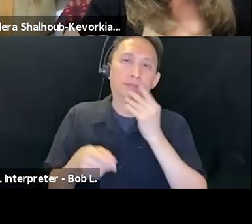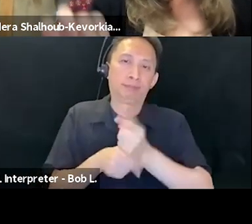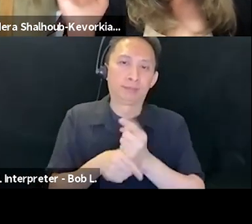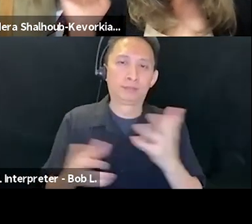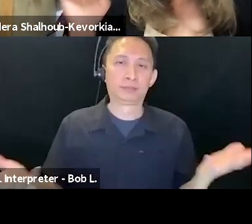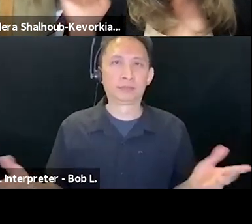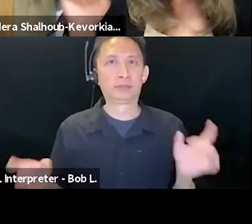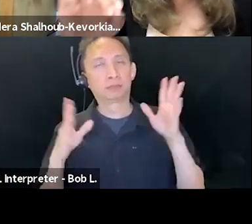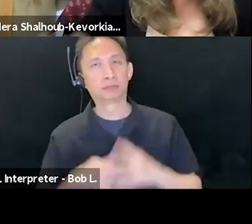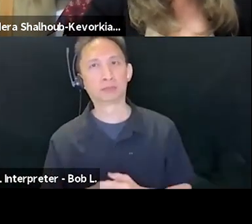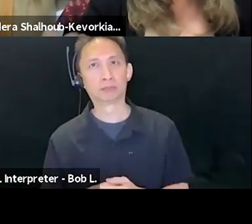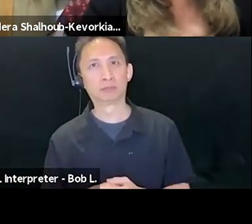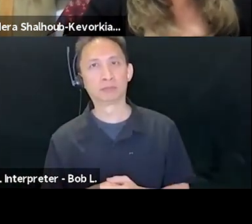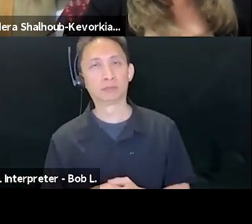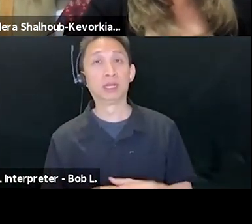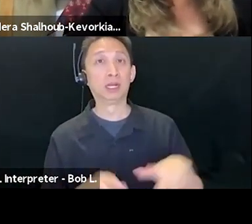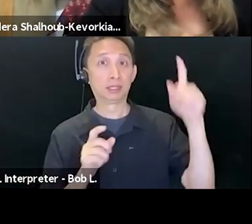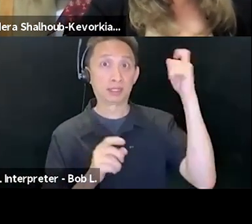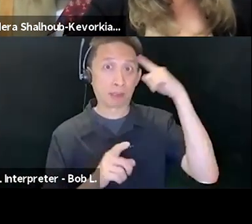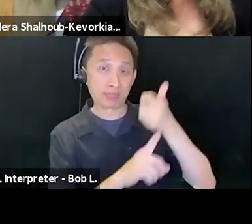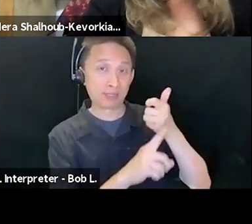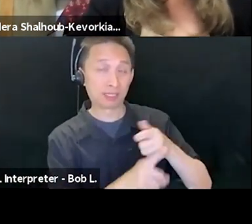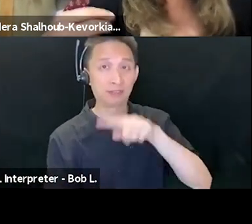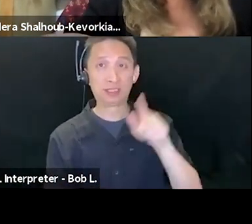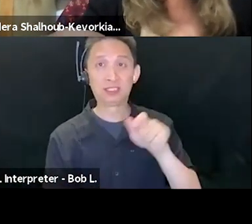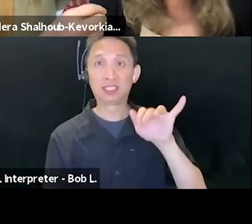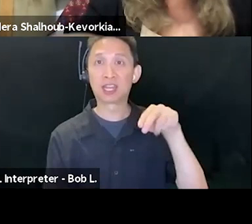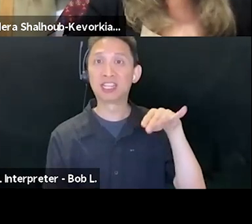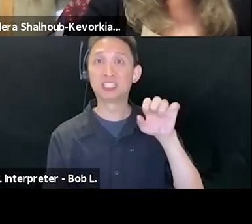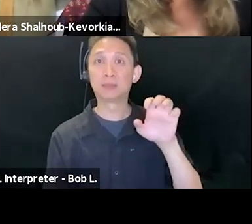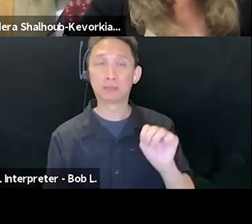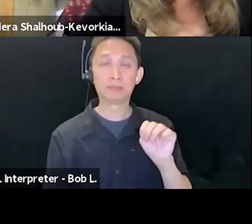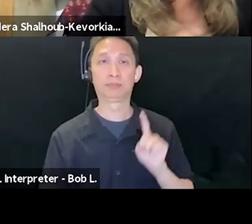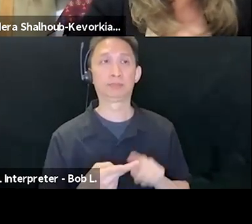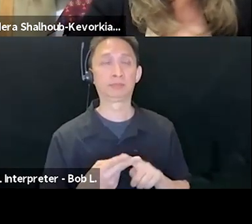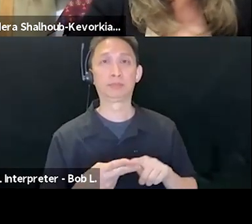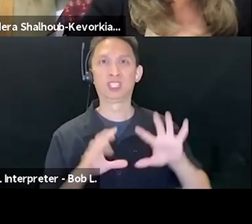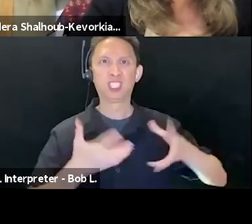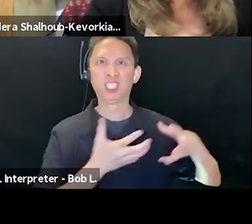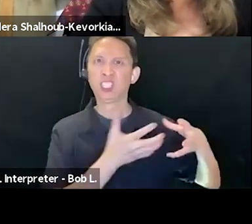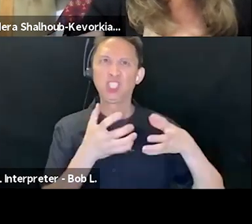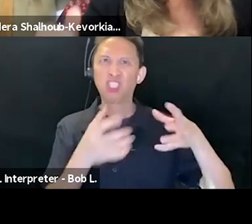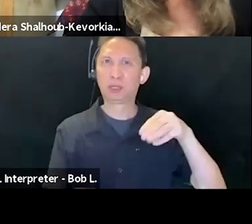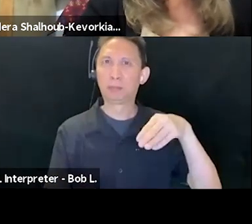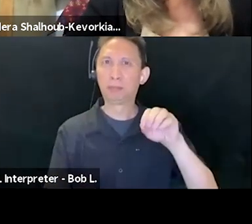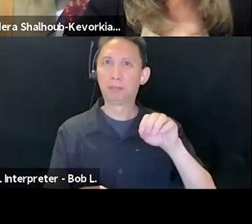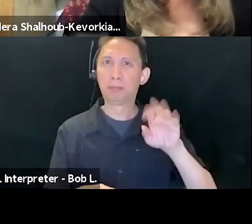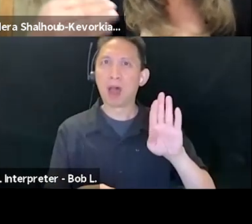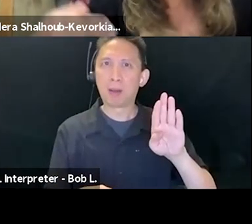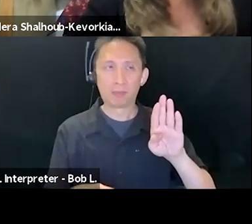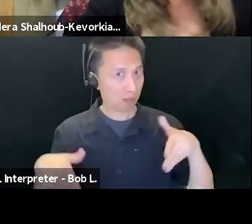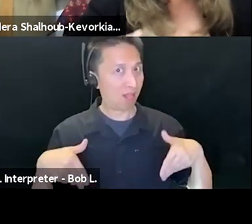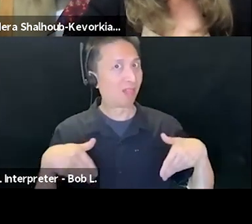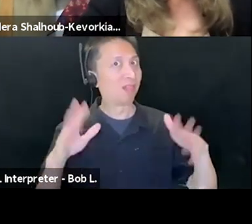Zionism, through the state and its multiple mobs, has continued to create new strategies for land and life grabbing